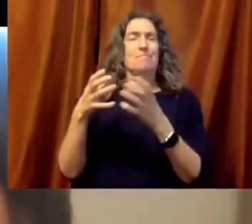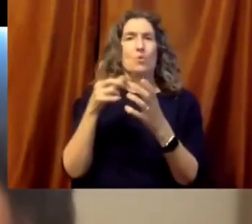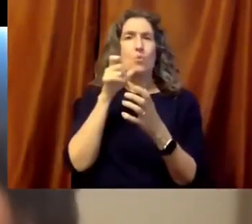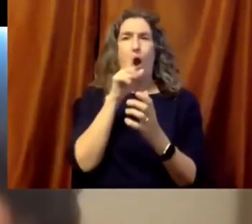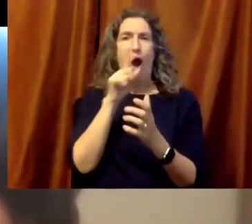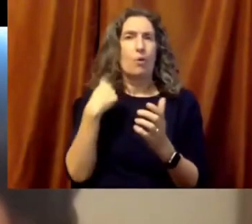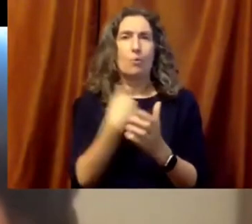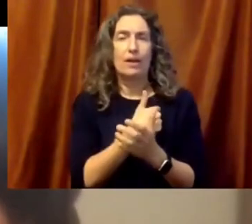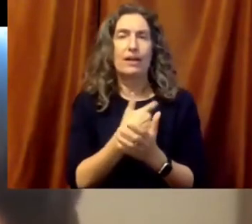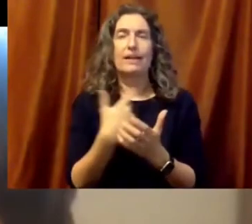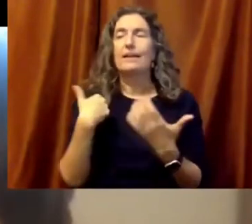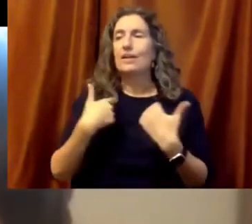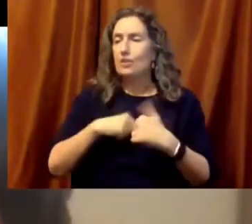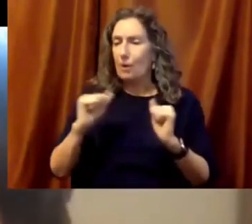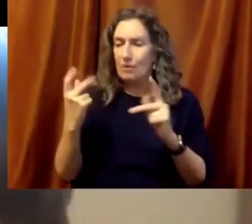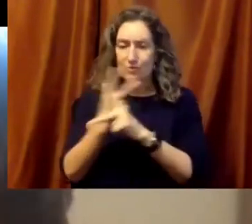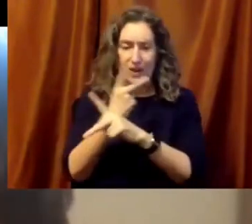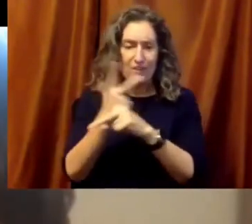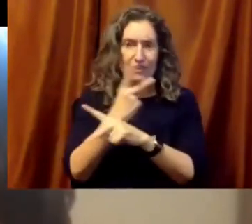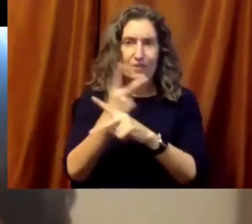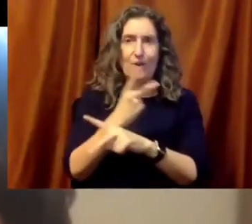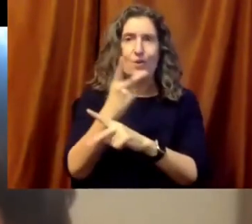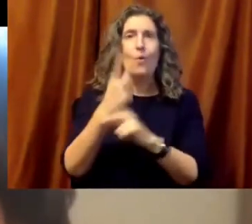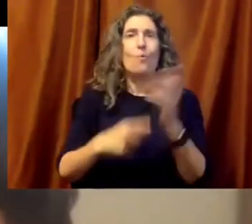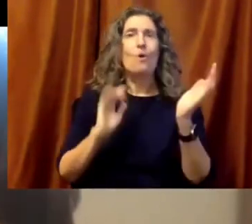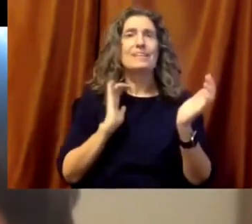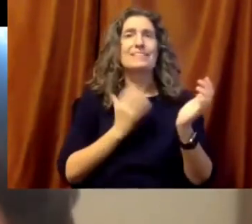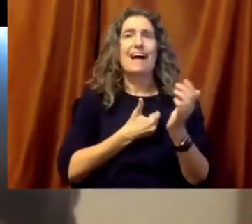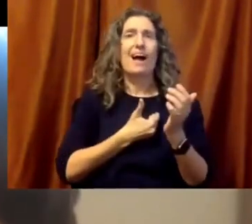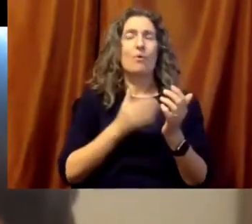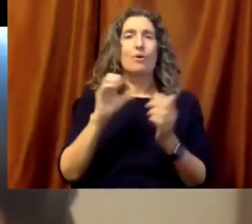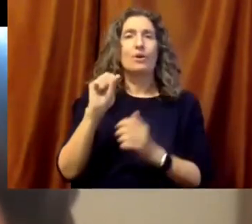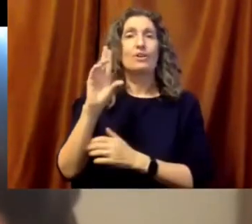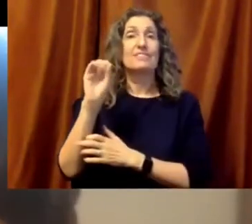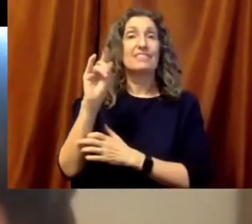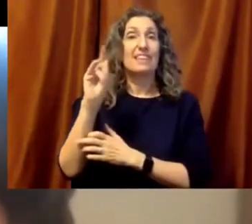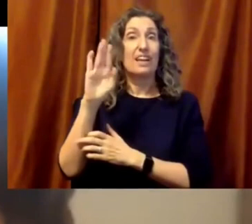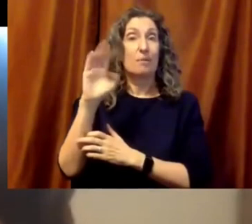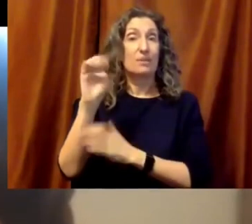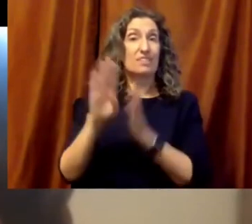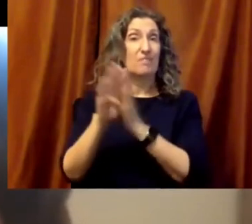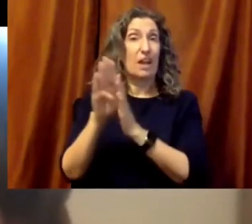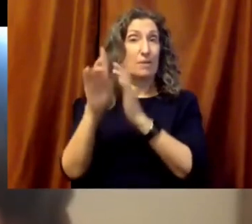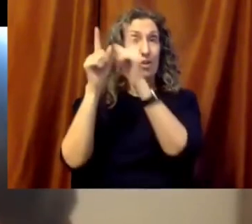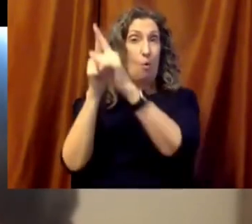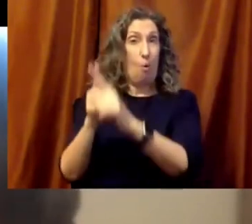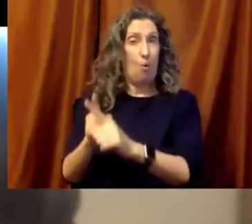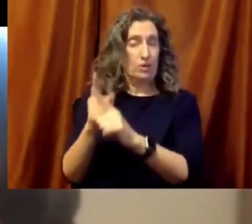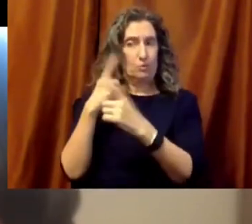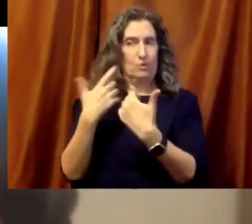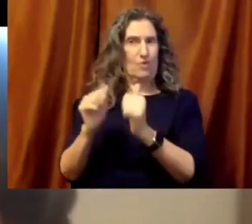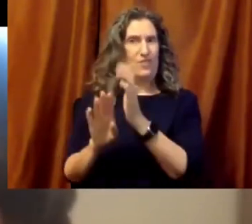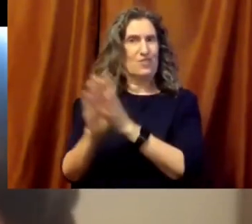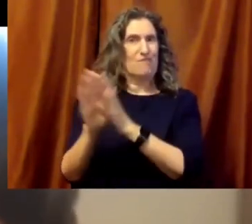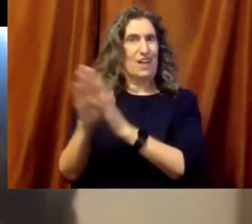were preparing the framework of action around the soon to be adopted sustainable development goals. And UNESCO